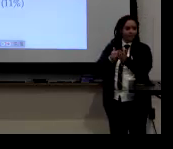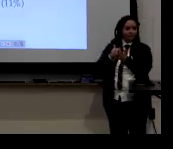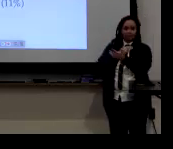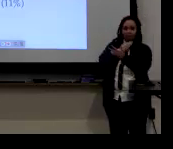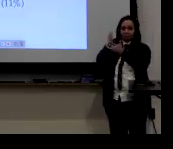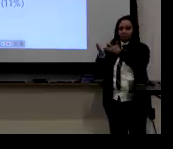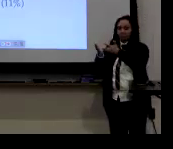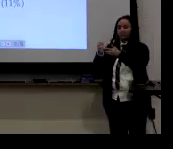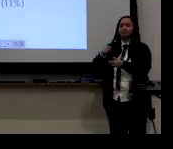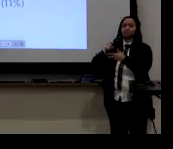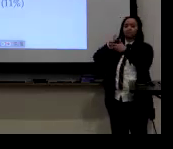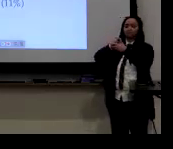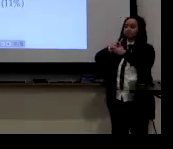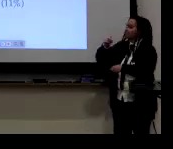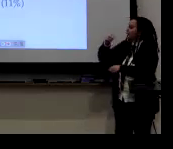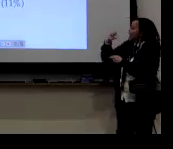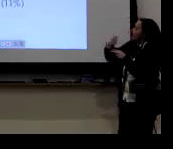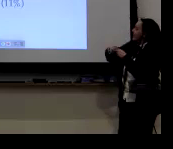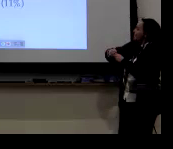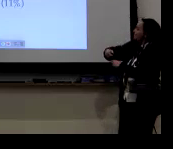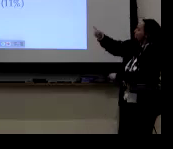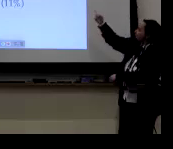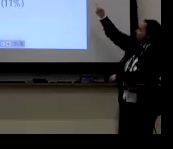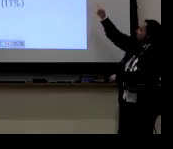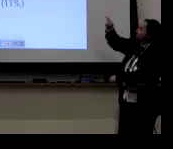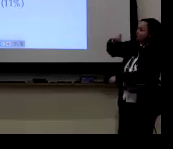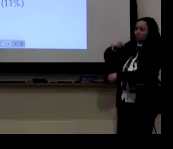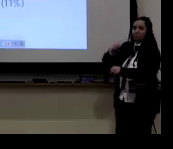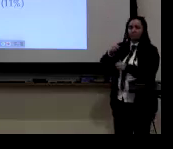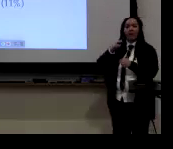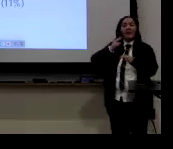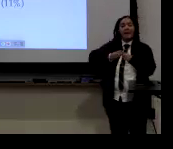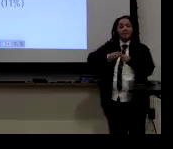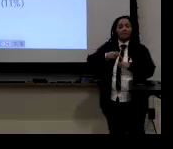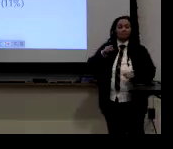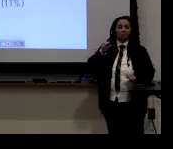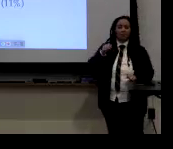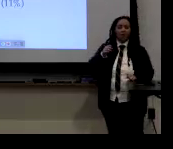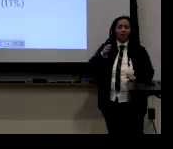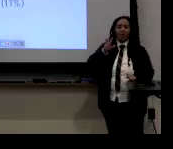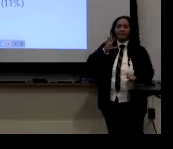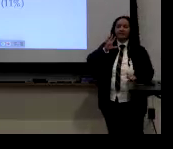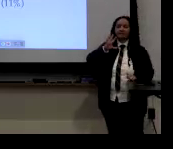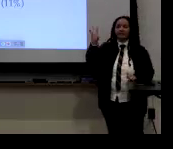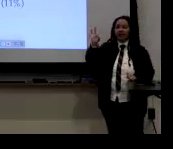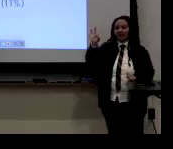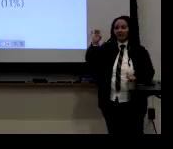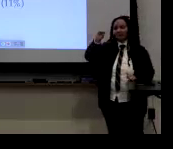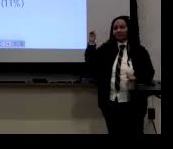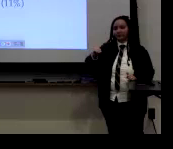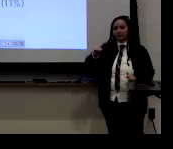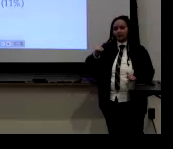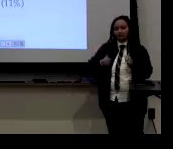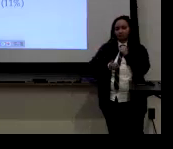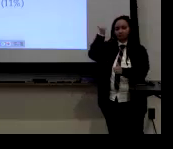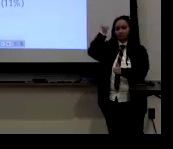And the one that came up the most often was the first one, which is the sign for name. Um, there